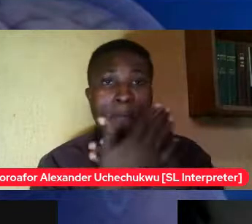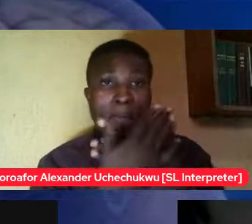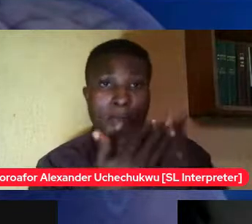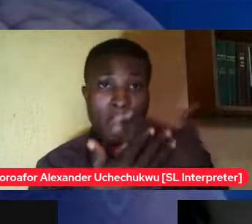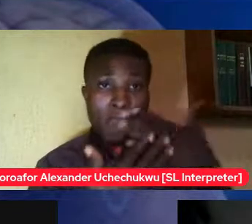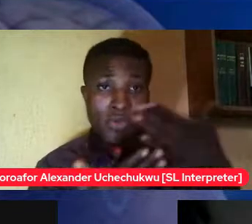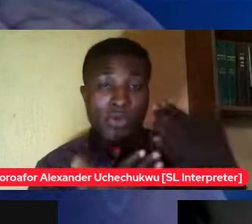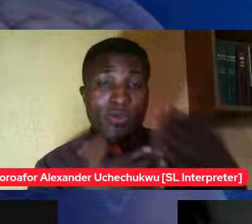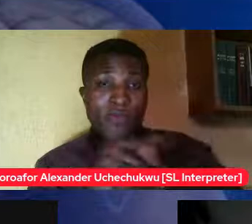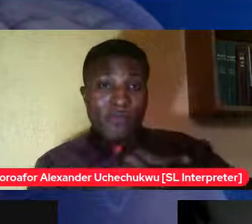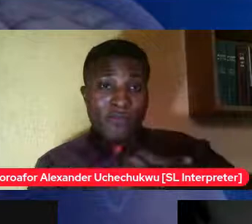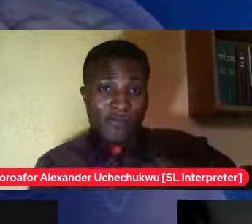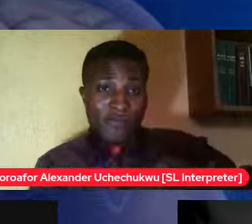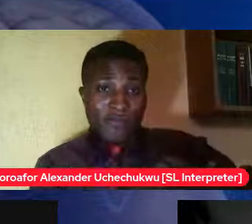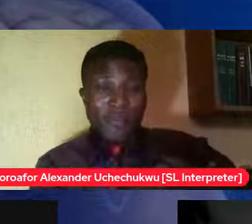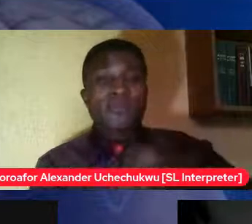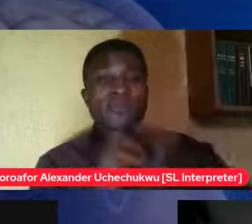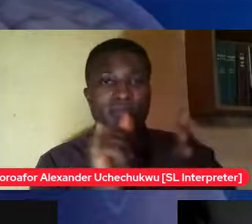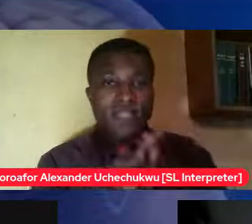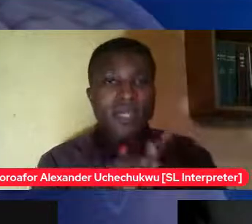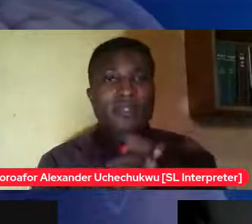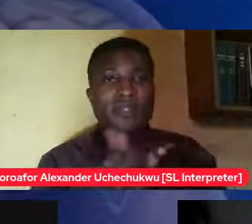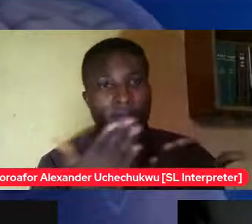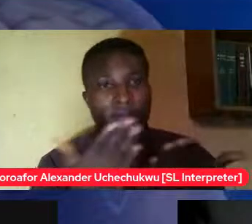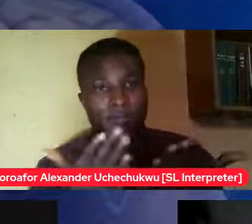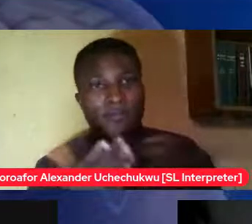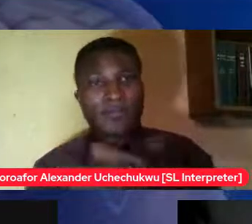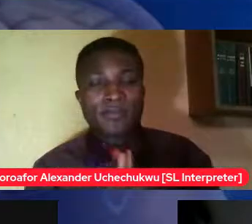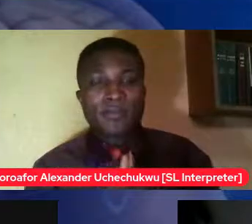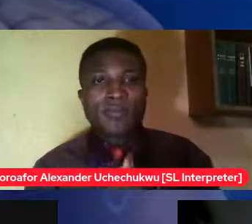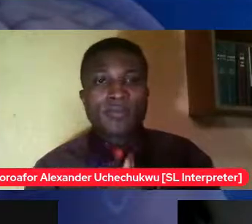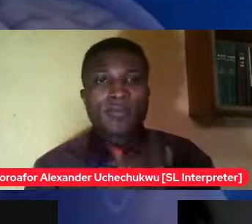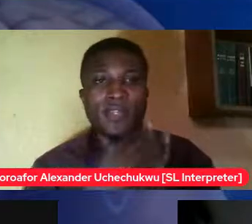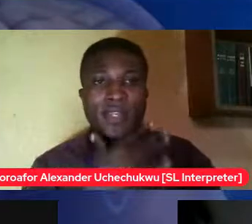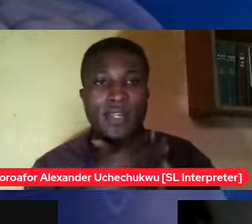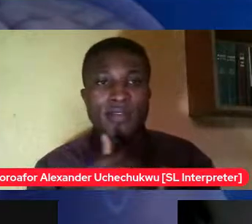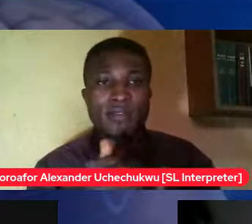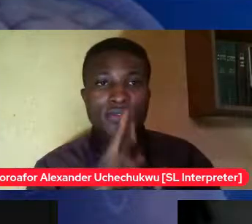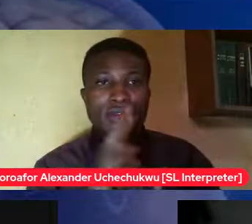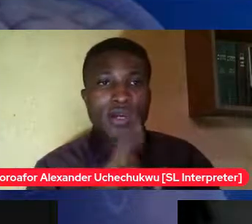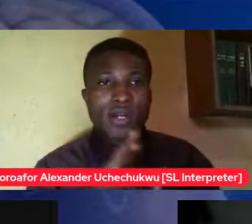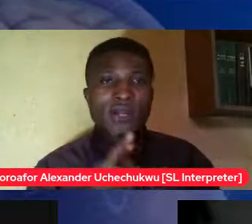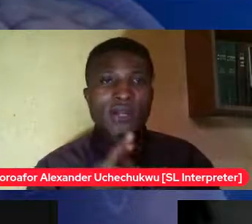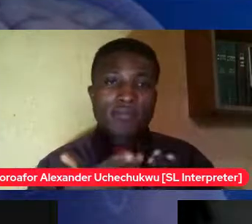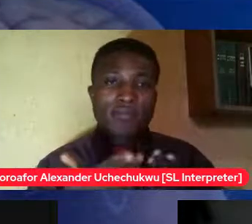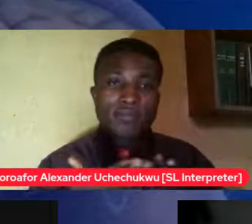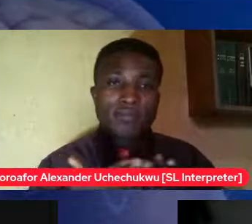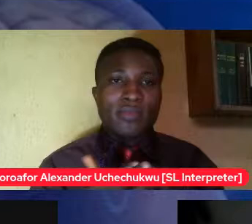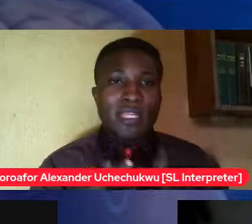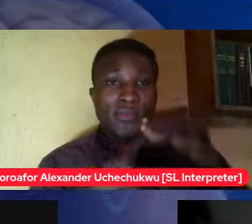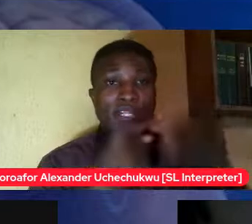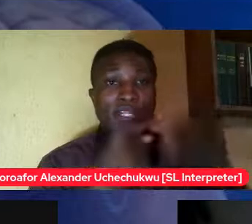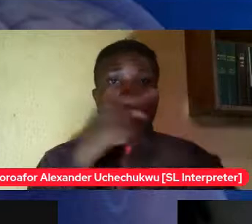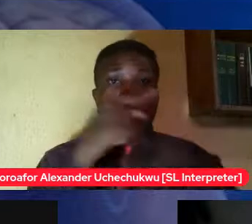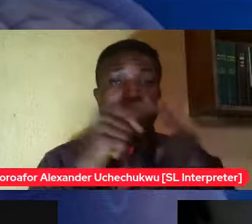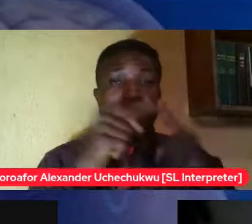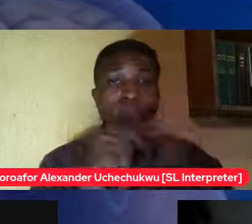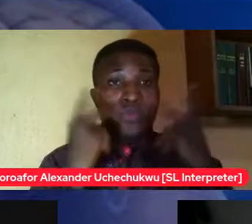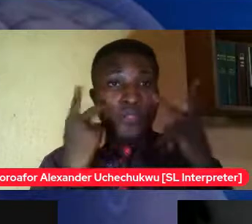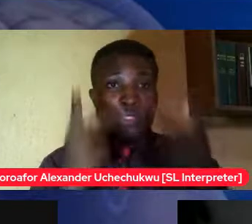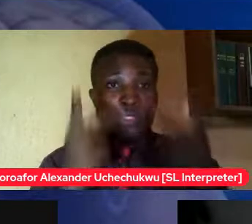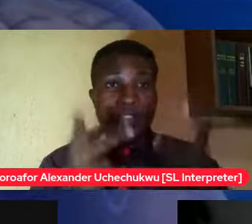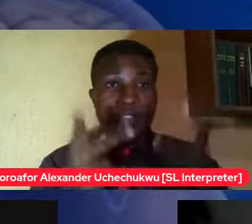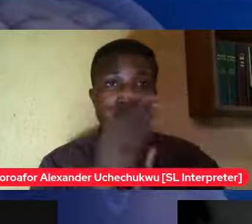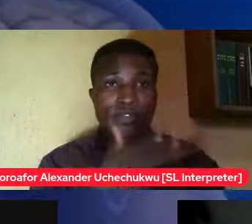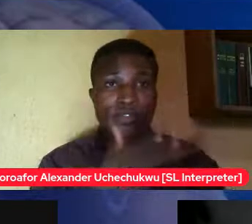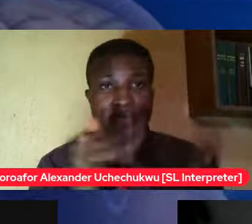down towards the male organ and then you are arousal especially when you're anxious or you like you see something you like so